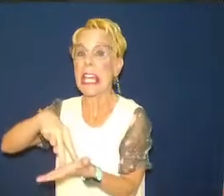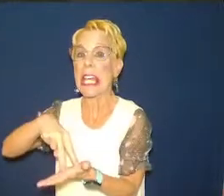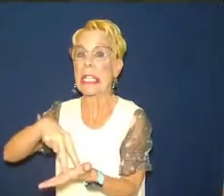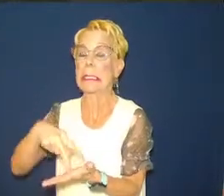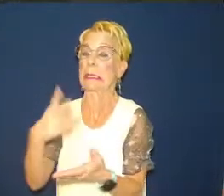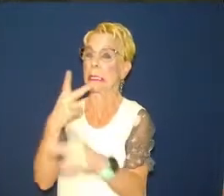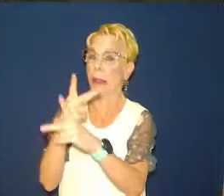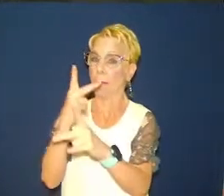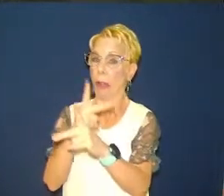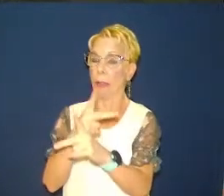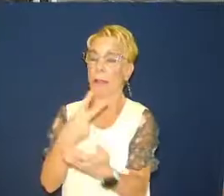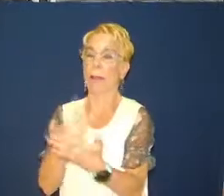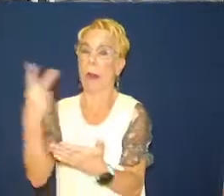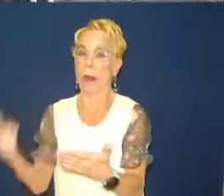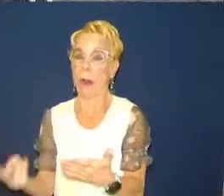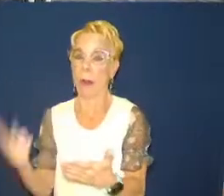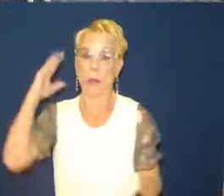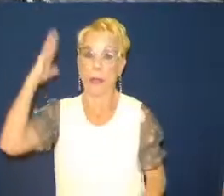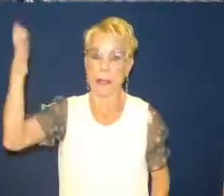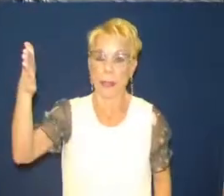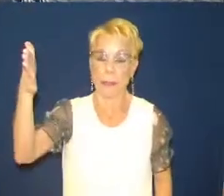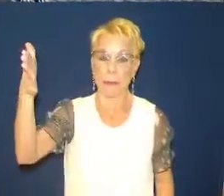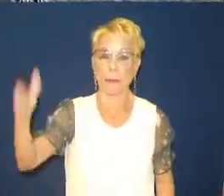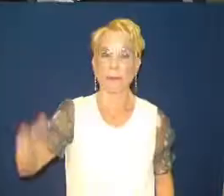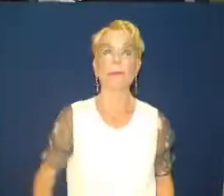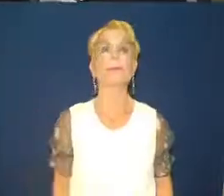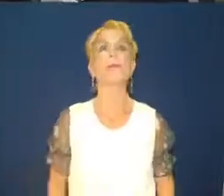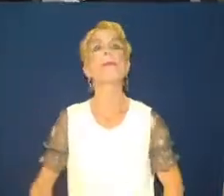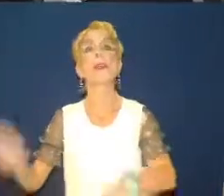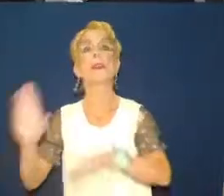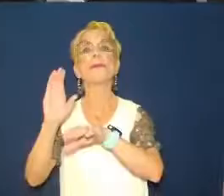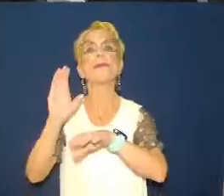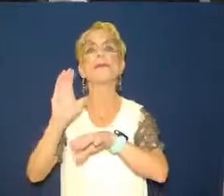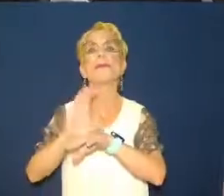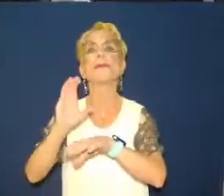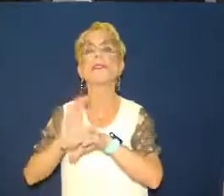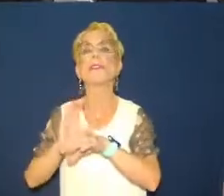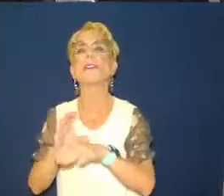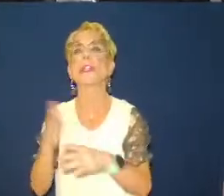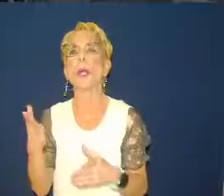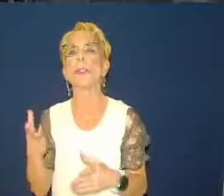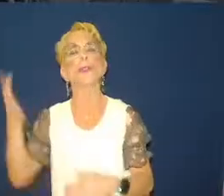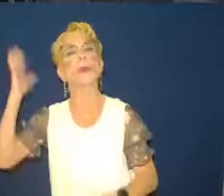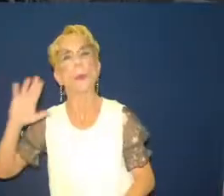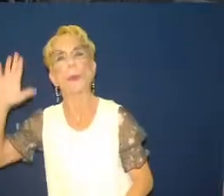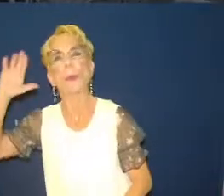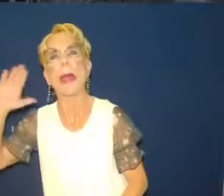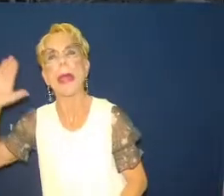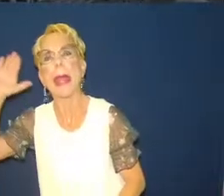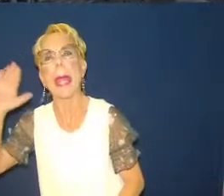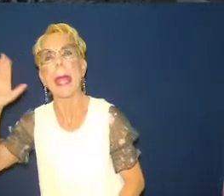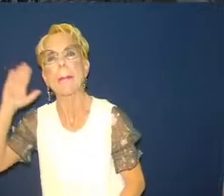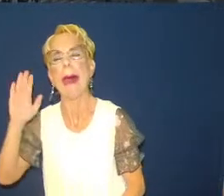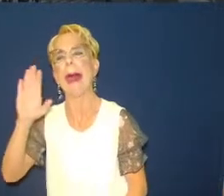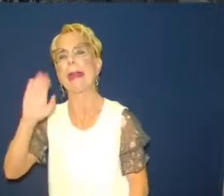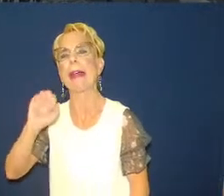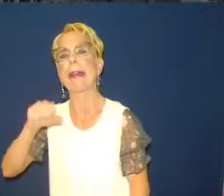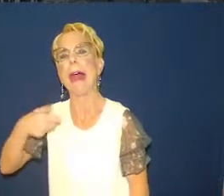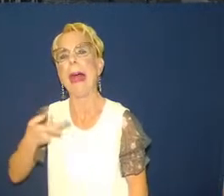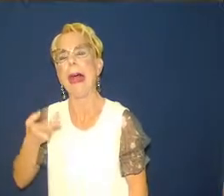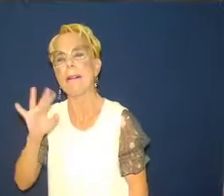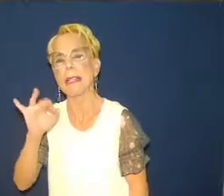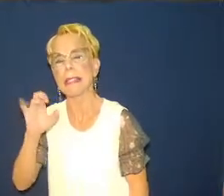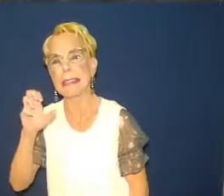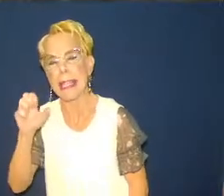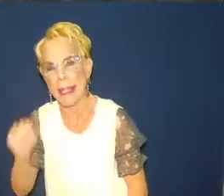The church that had been hard working but loveless during the time of Ephesus that became persecuted during the time of Smyrna